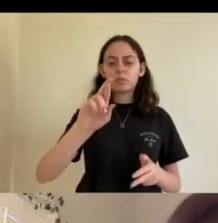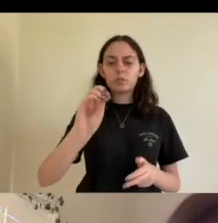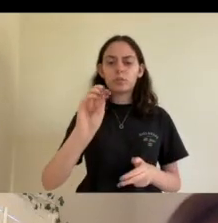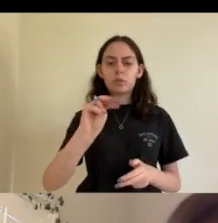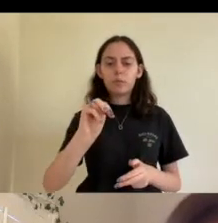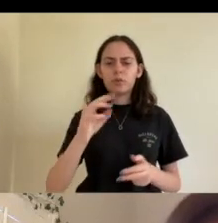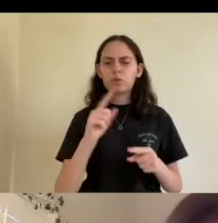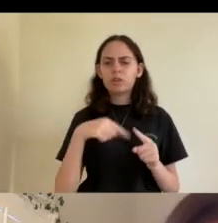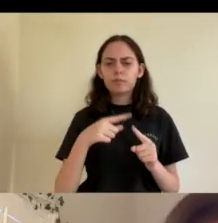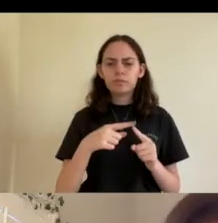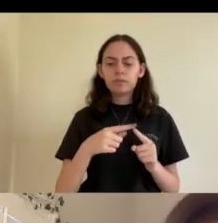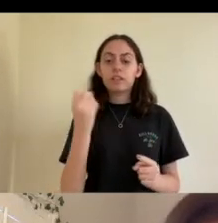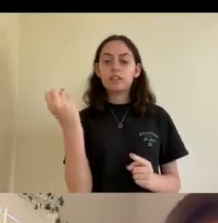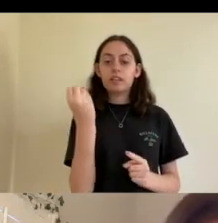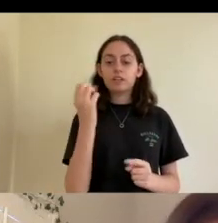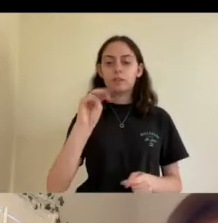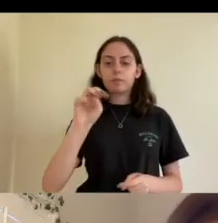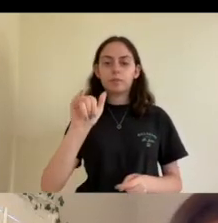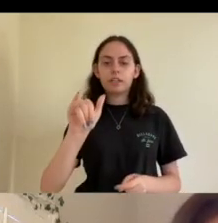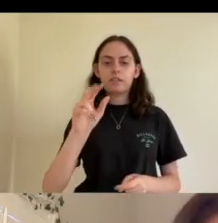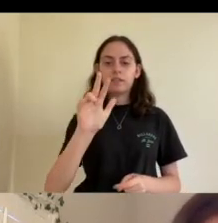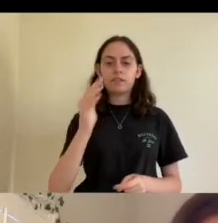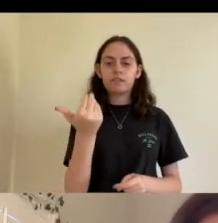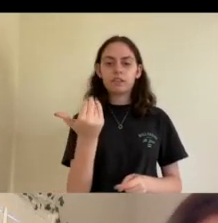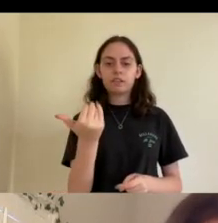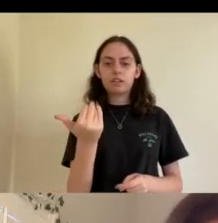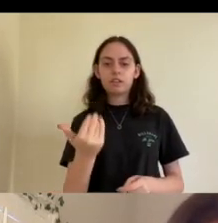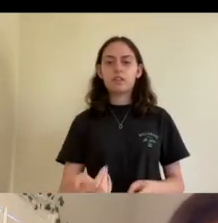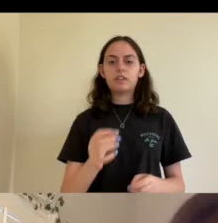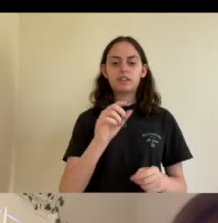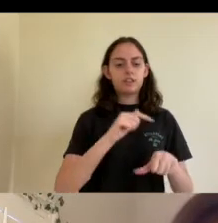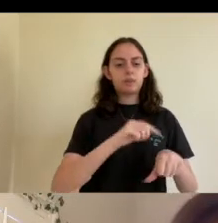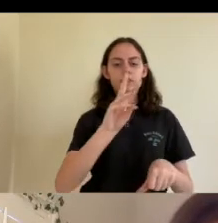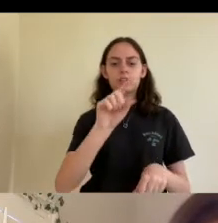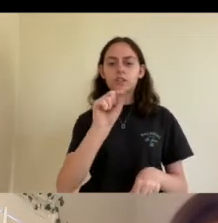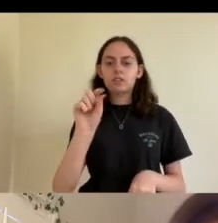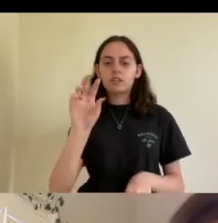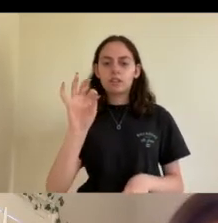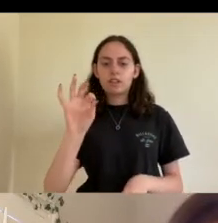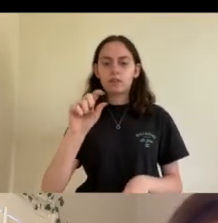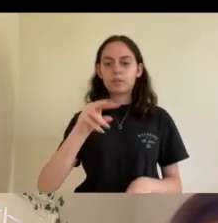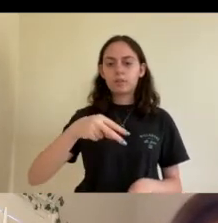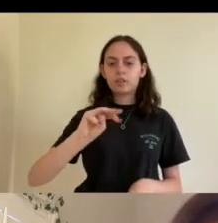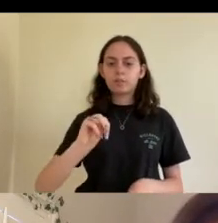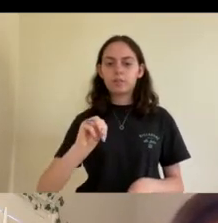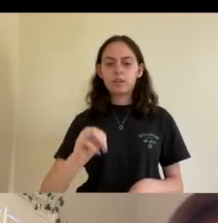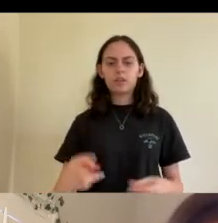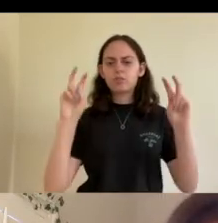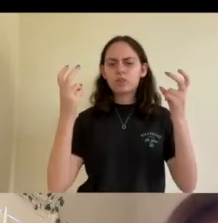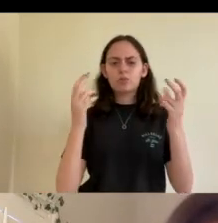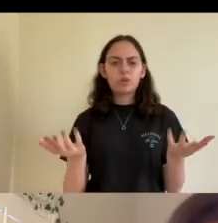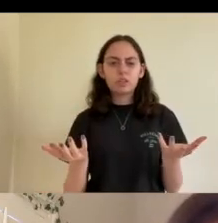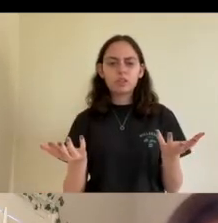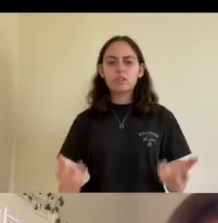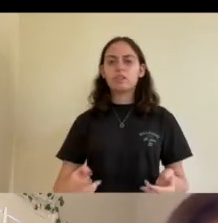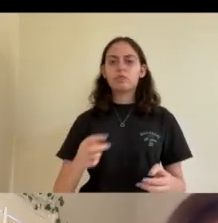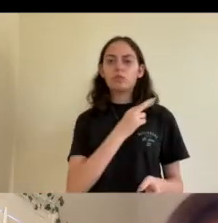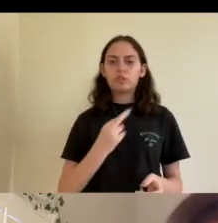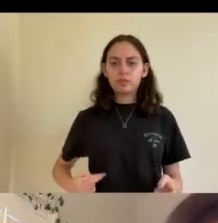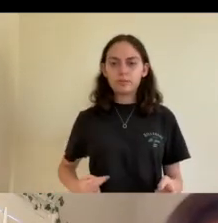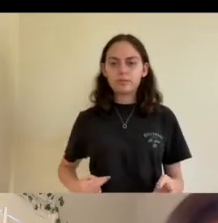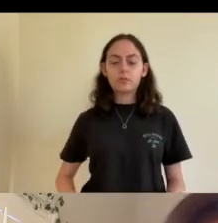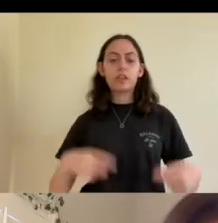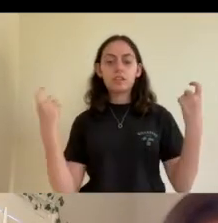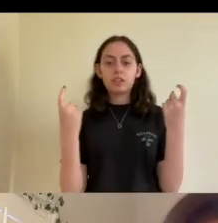saturday may 15th is taft's drive-through prom from 6 to 9 p.m the theme